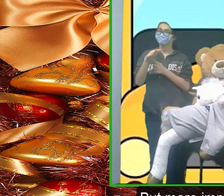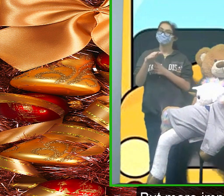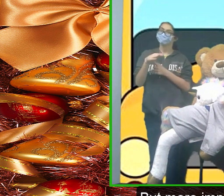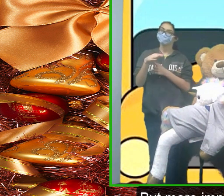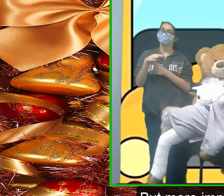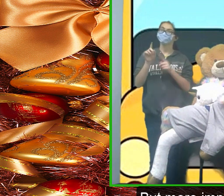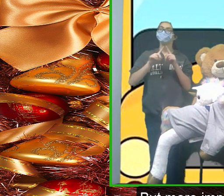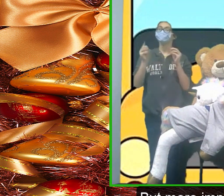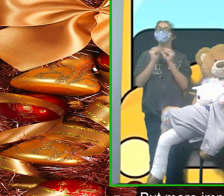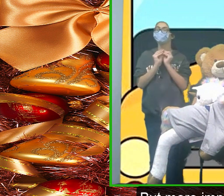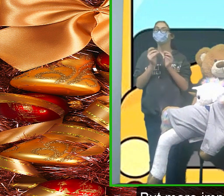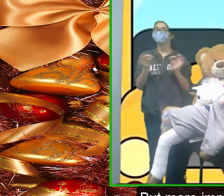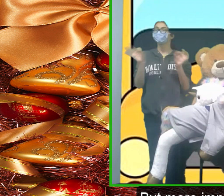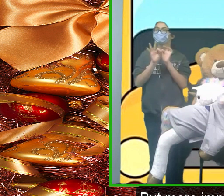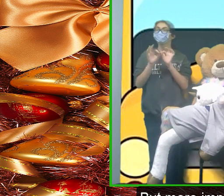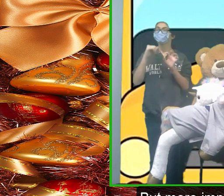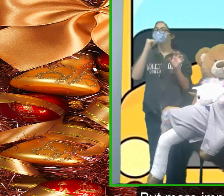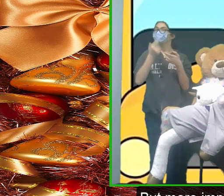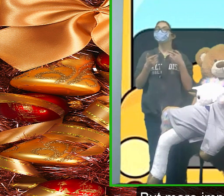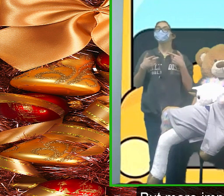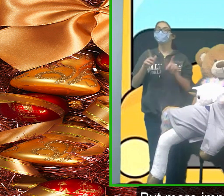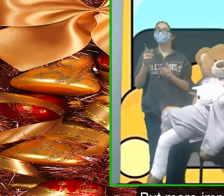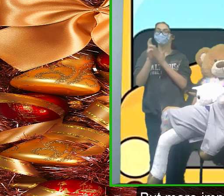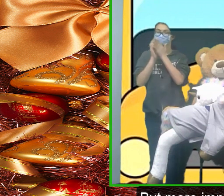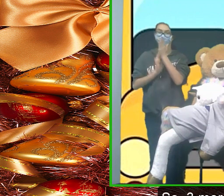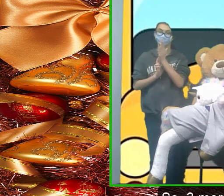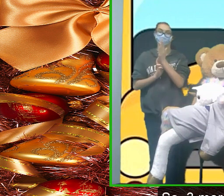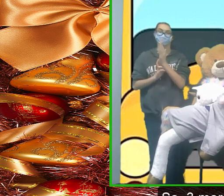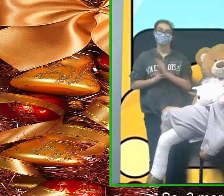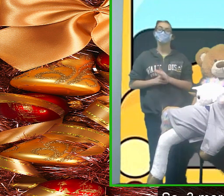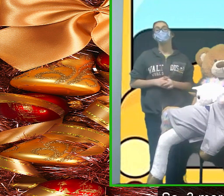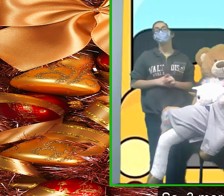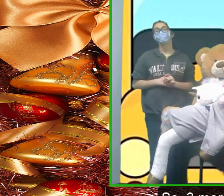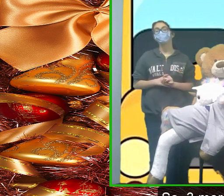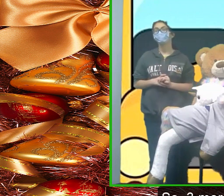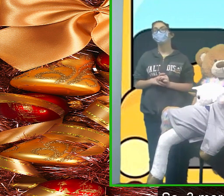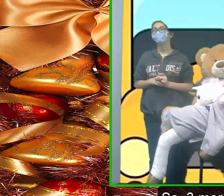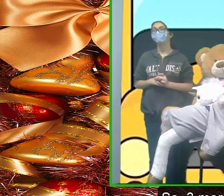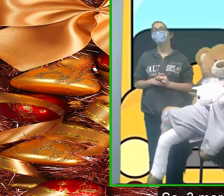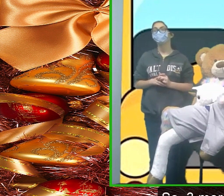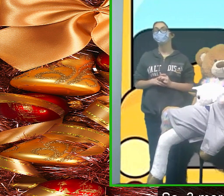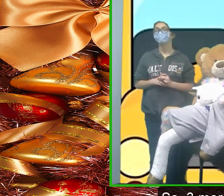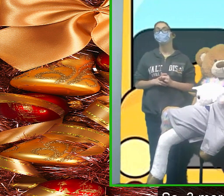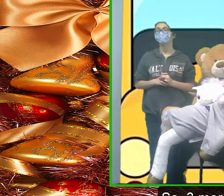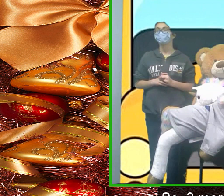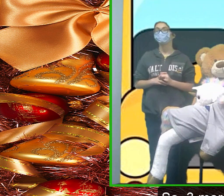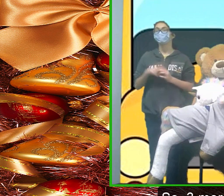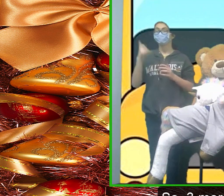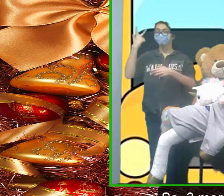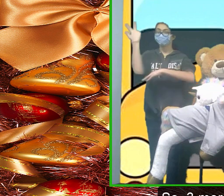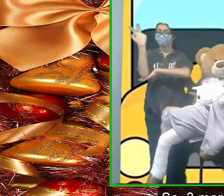importantly it won't let you register so three more days